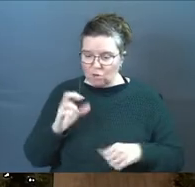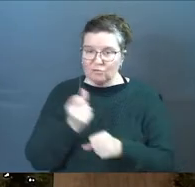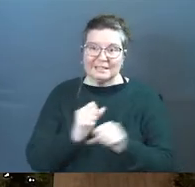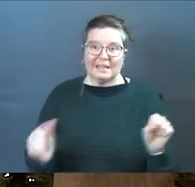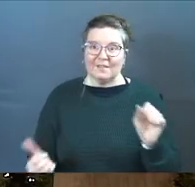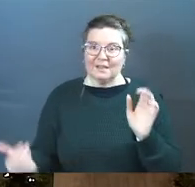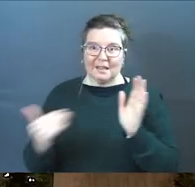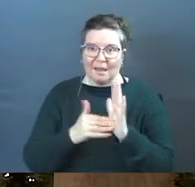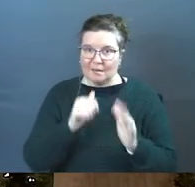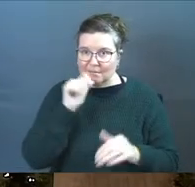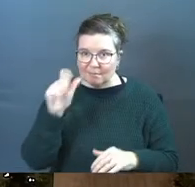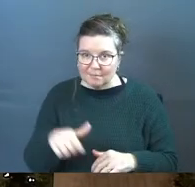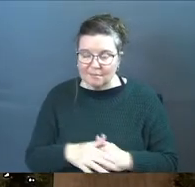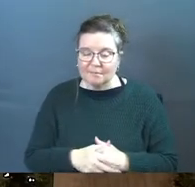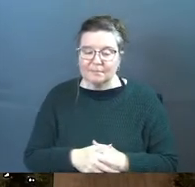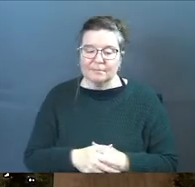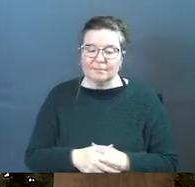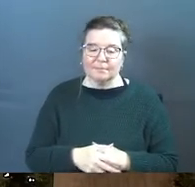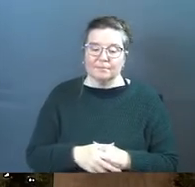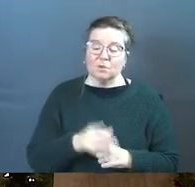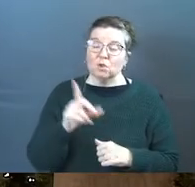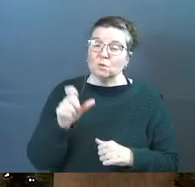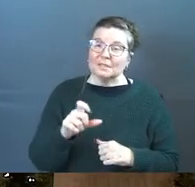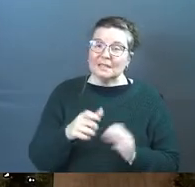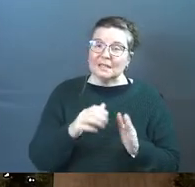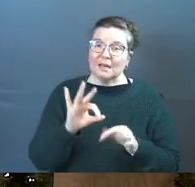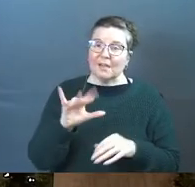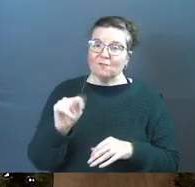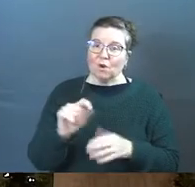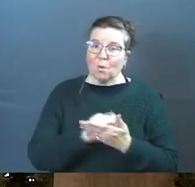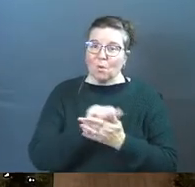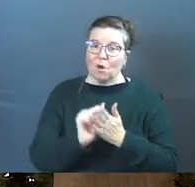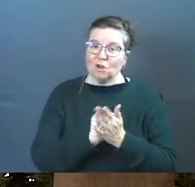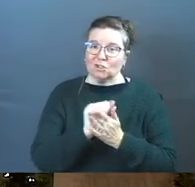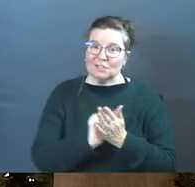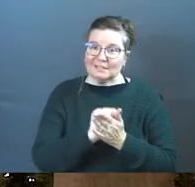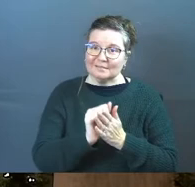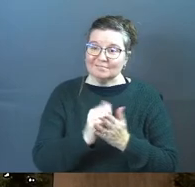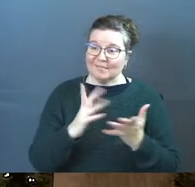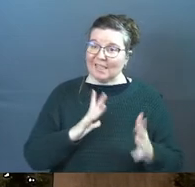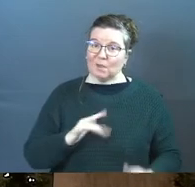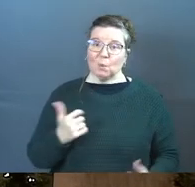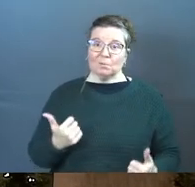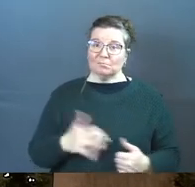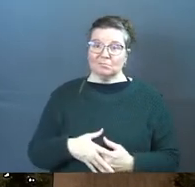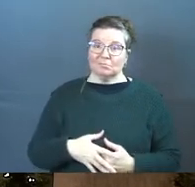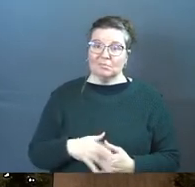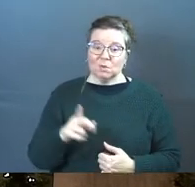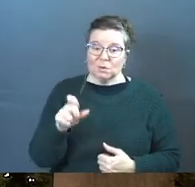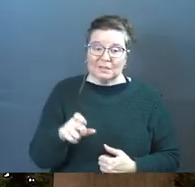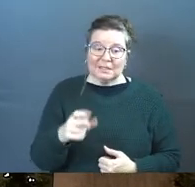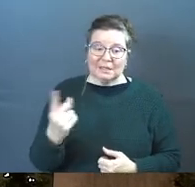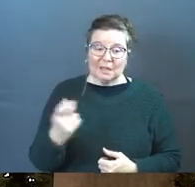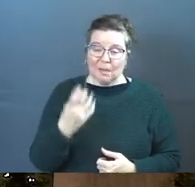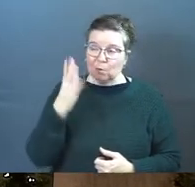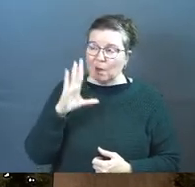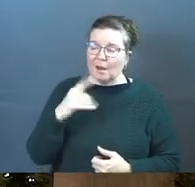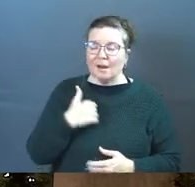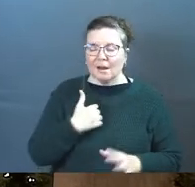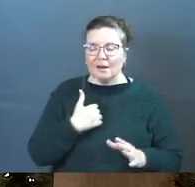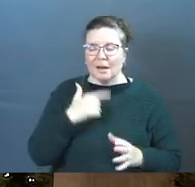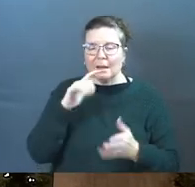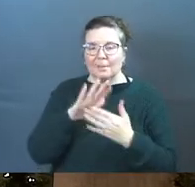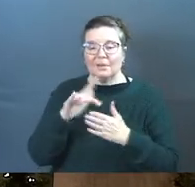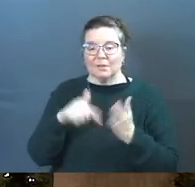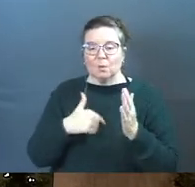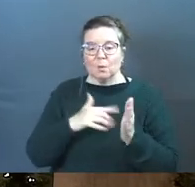again you just need a foot washing that's cool right like you just need to come to God and I I